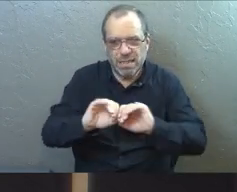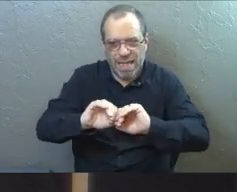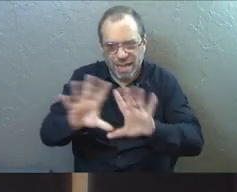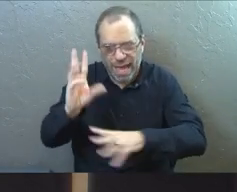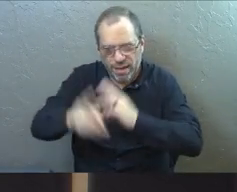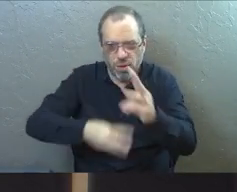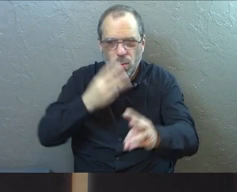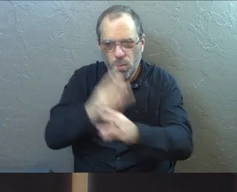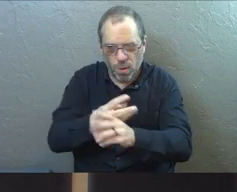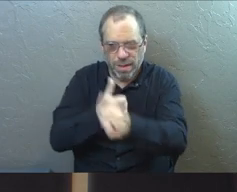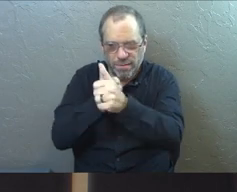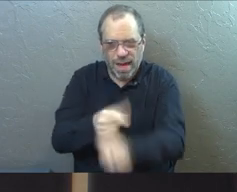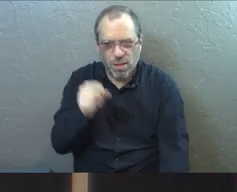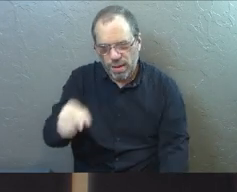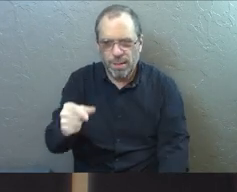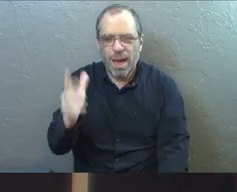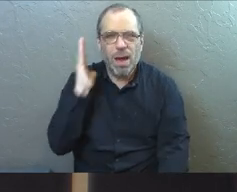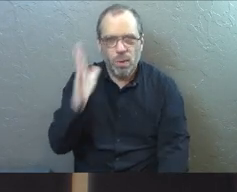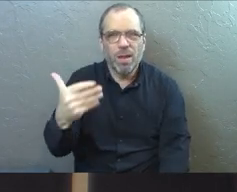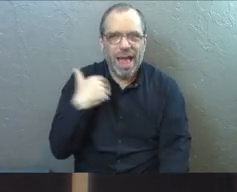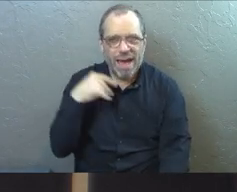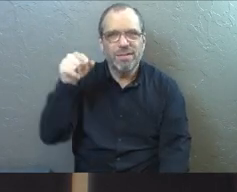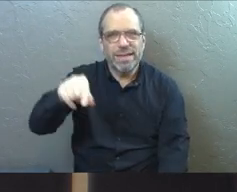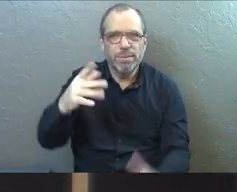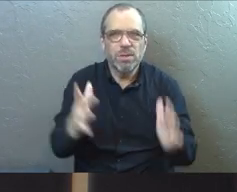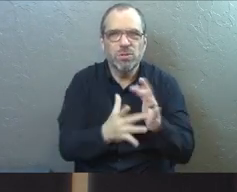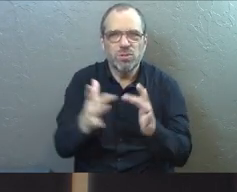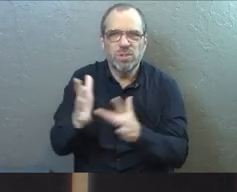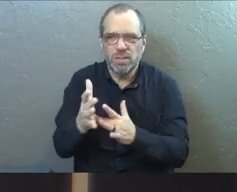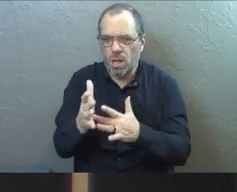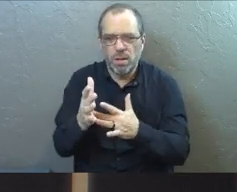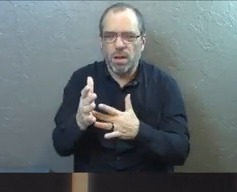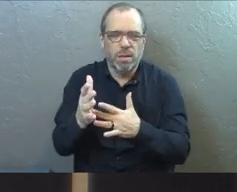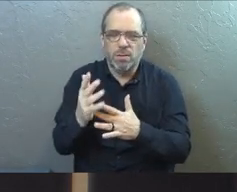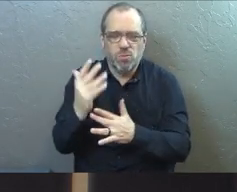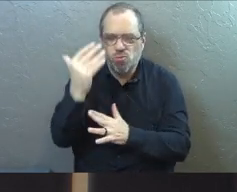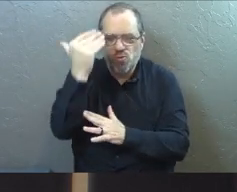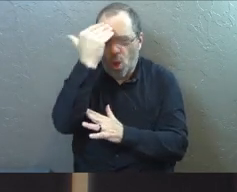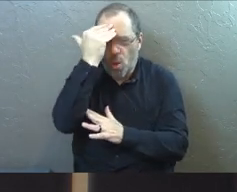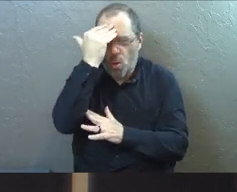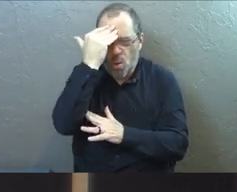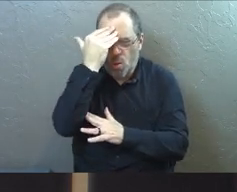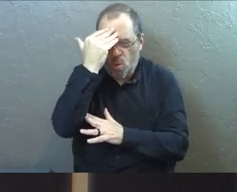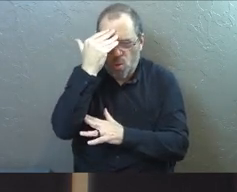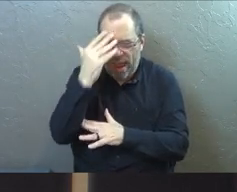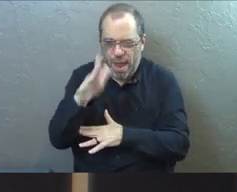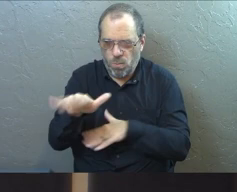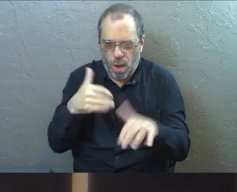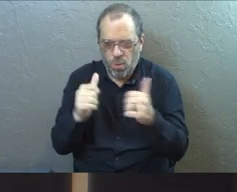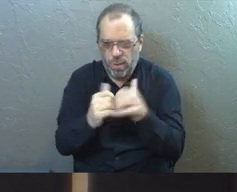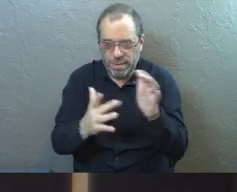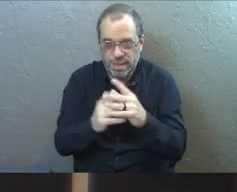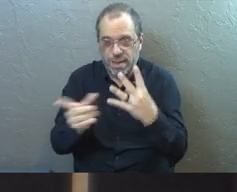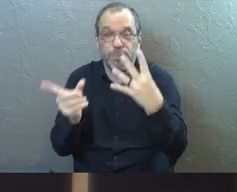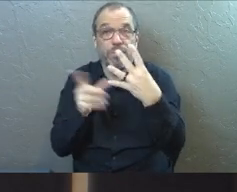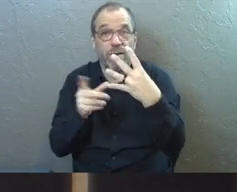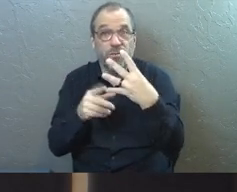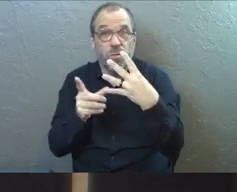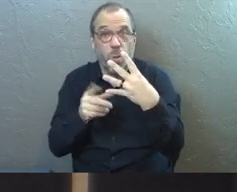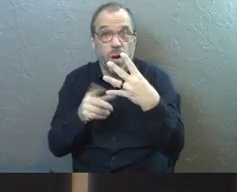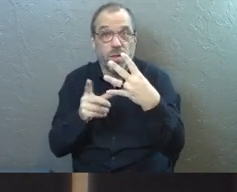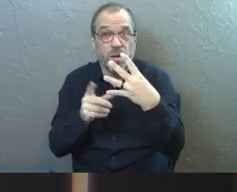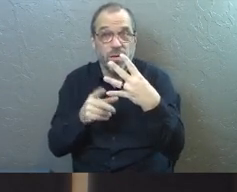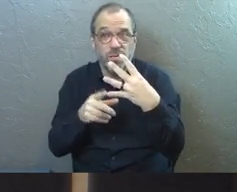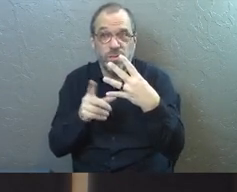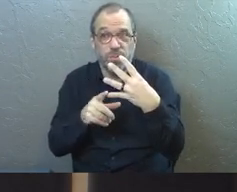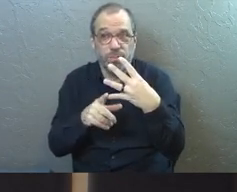I follow him, I will have him. I need to walk with him and know that he is God. And the fourth thing for